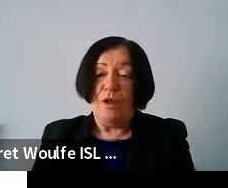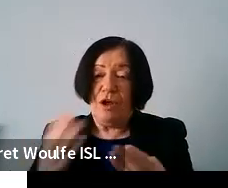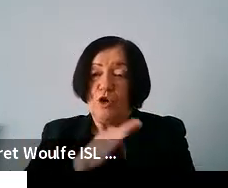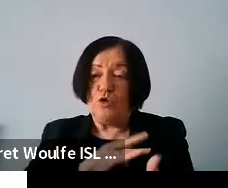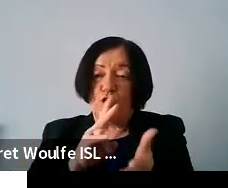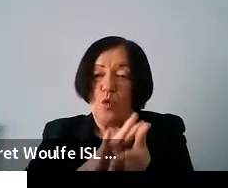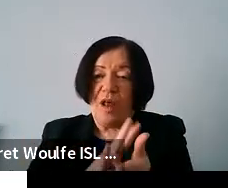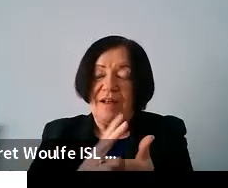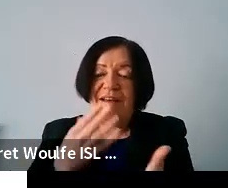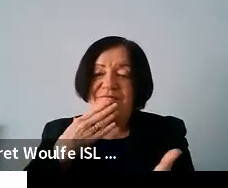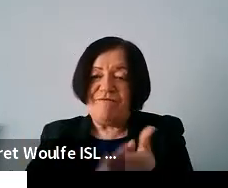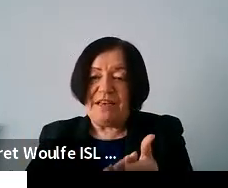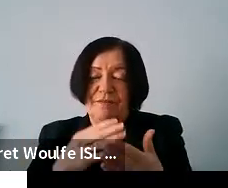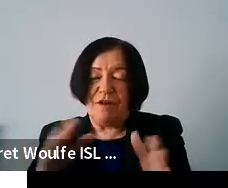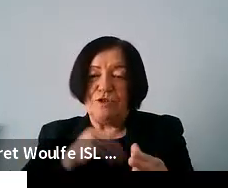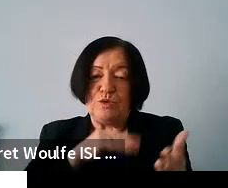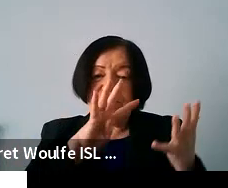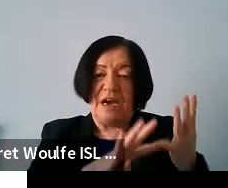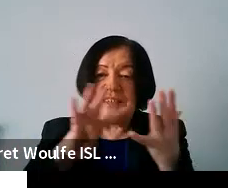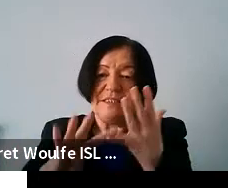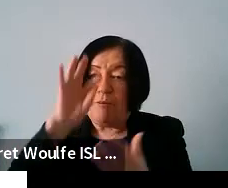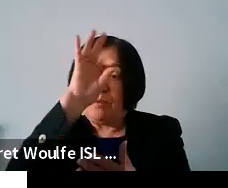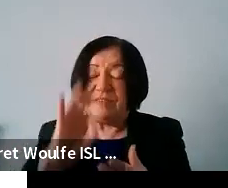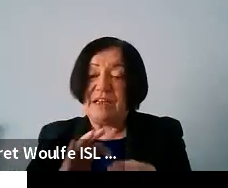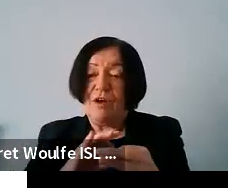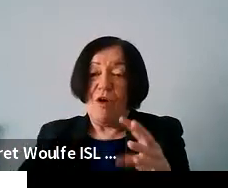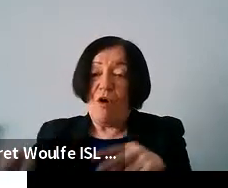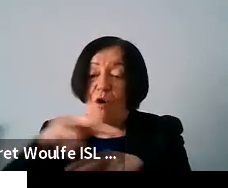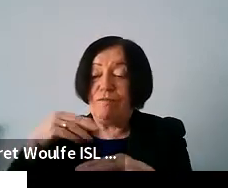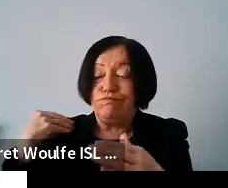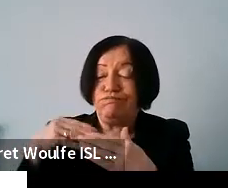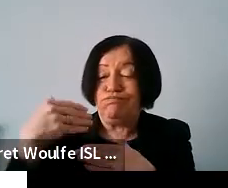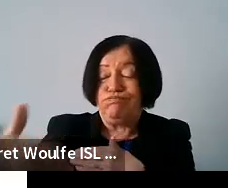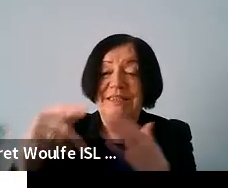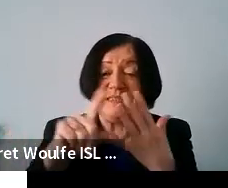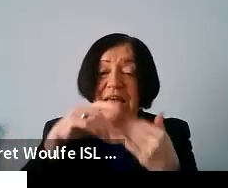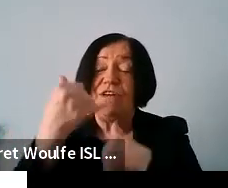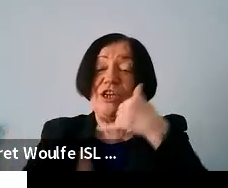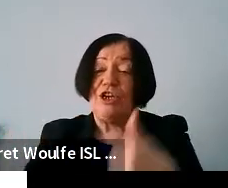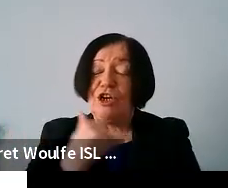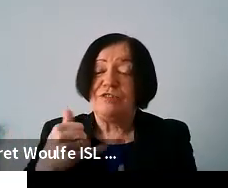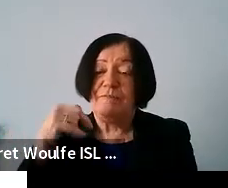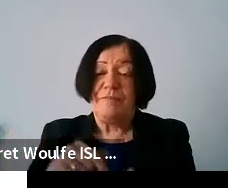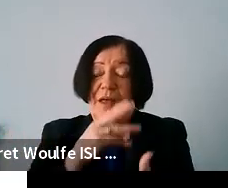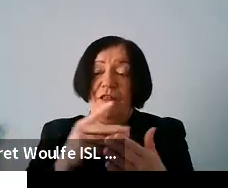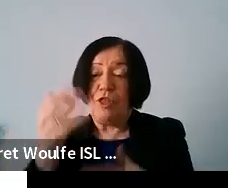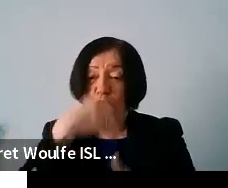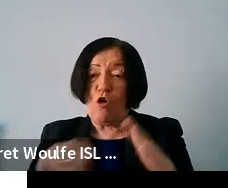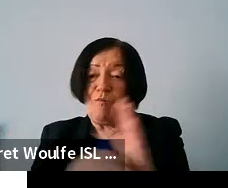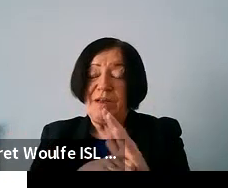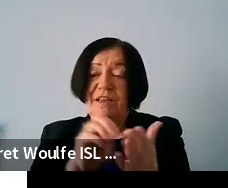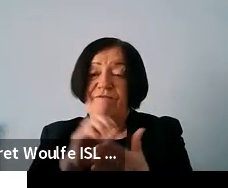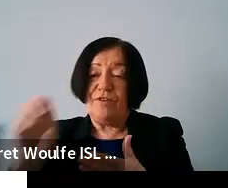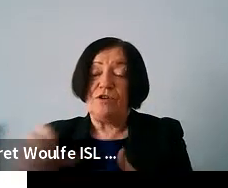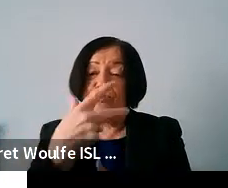quality fixed broadband to 99 of homes over a seven year period and as part of this uh the government is also funding